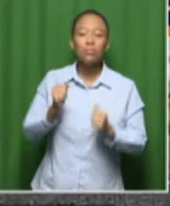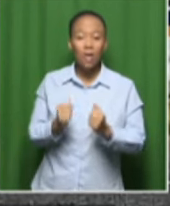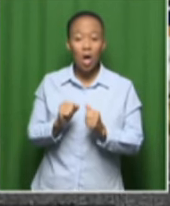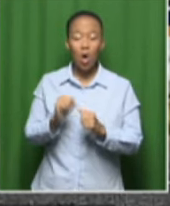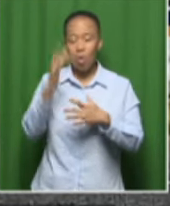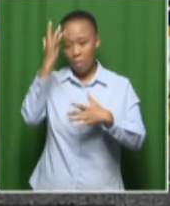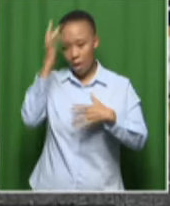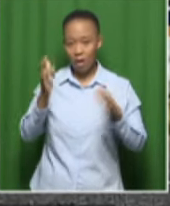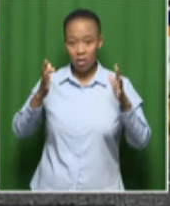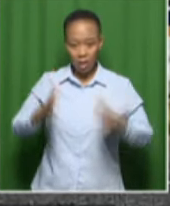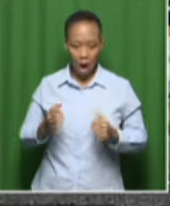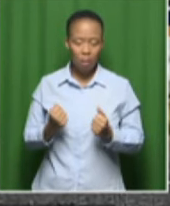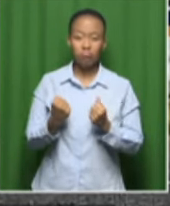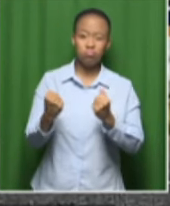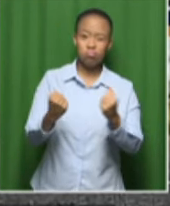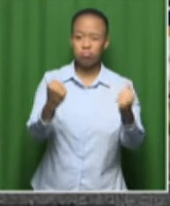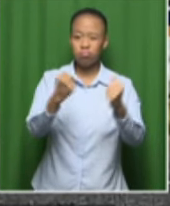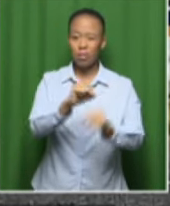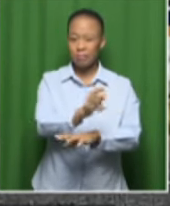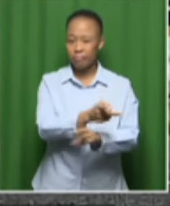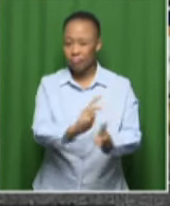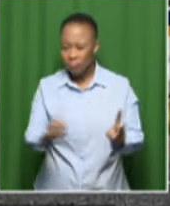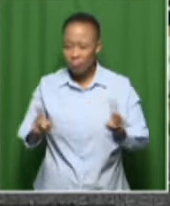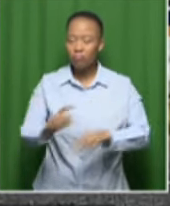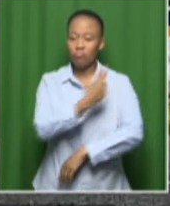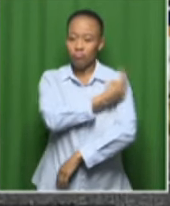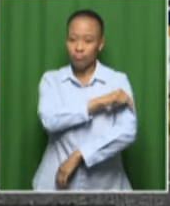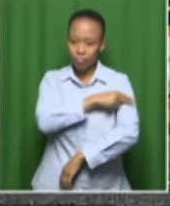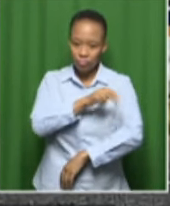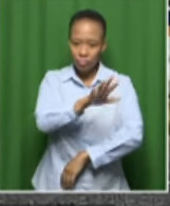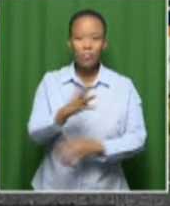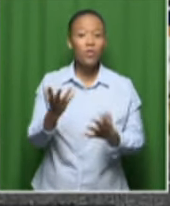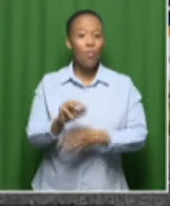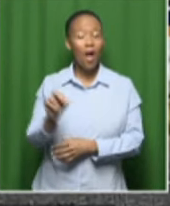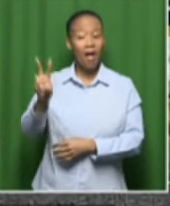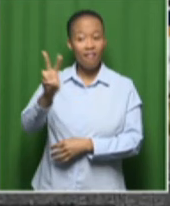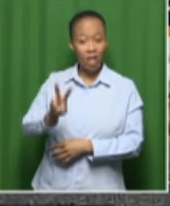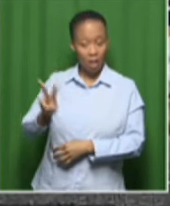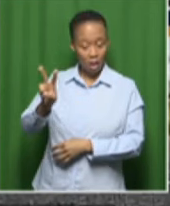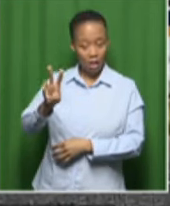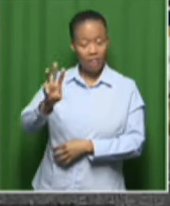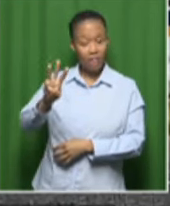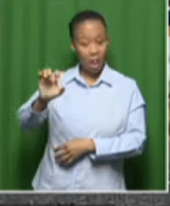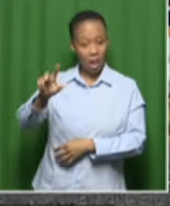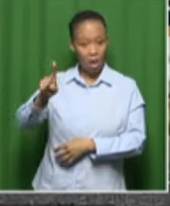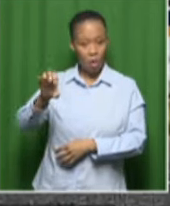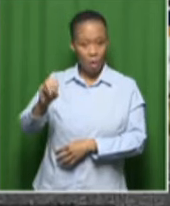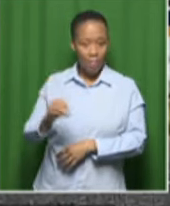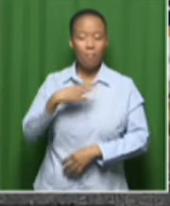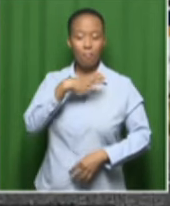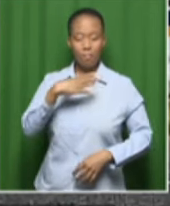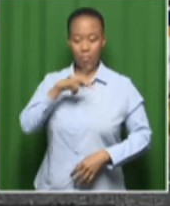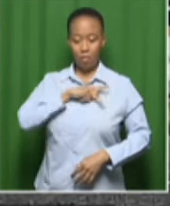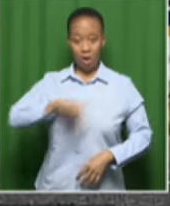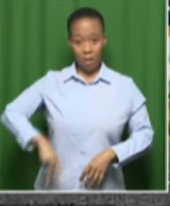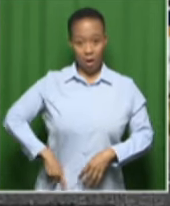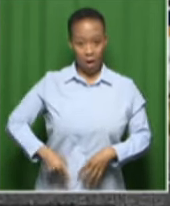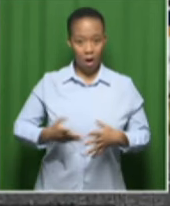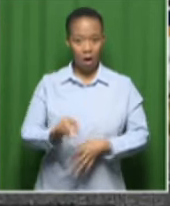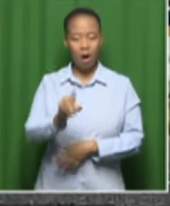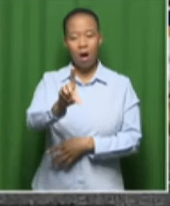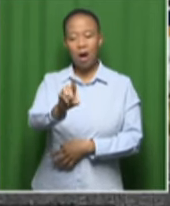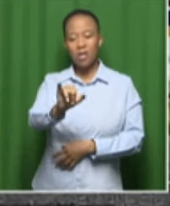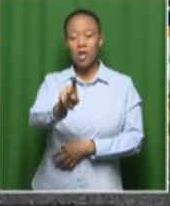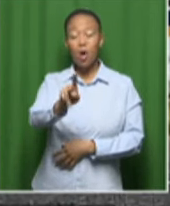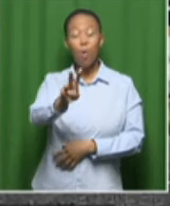transported to various hospitals in Velkom and Senegal. The premier of the Free State, Nkolisi Dukwana, says he is saddened to